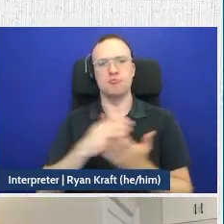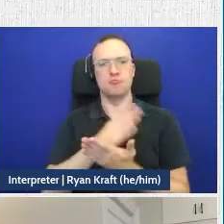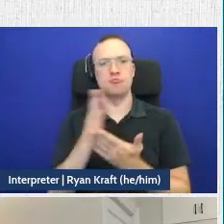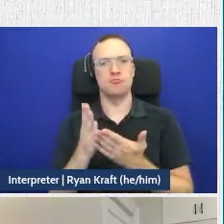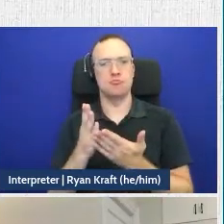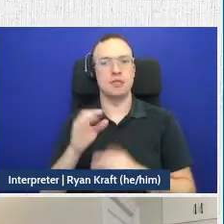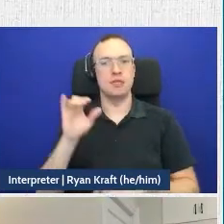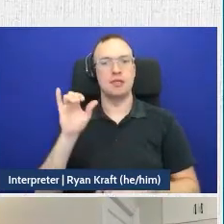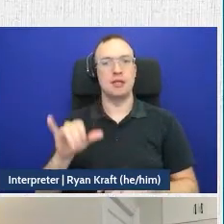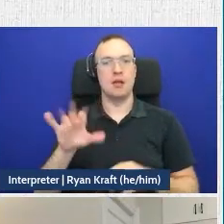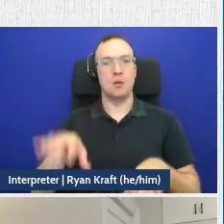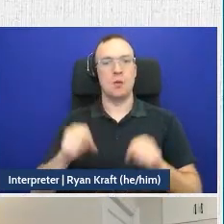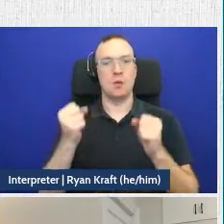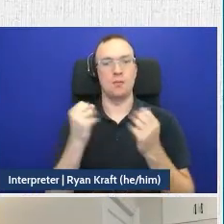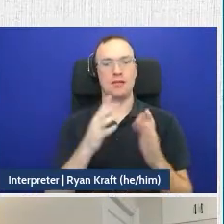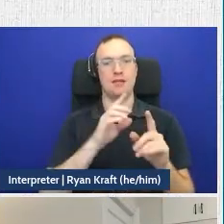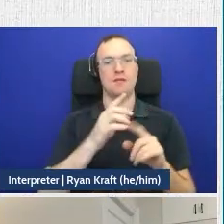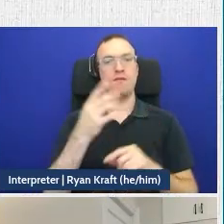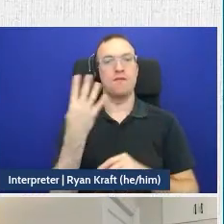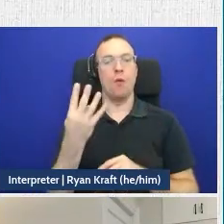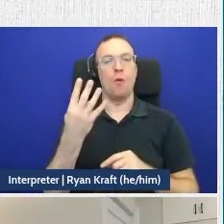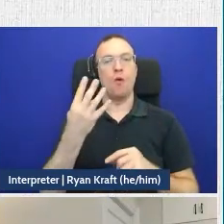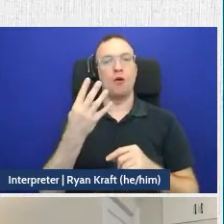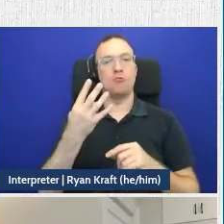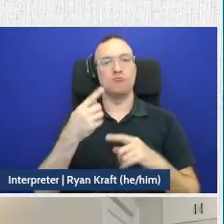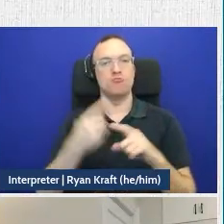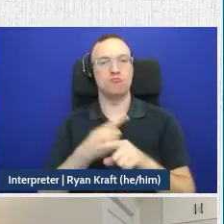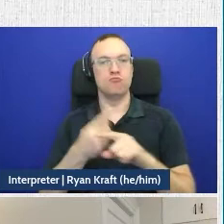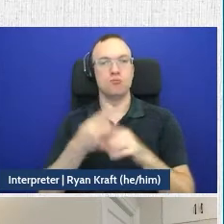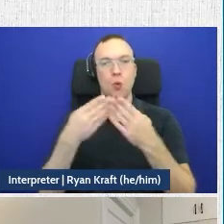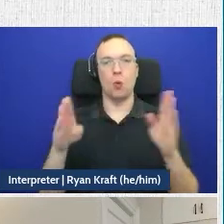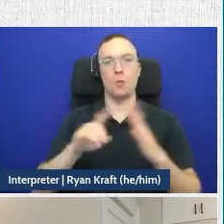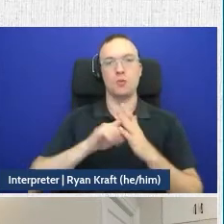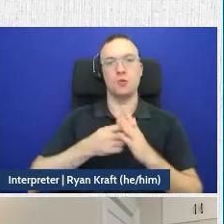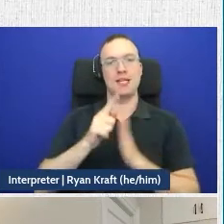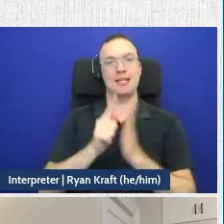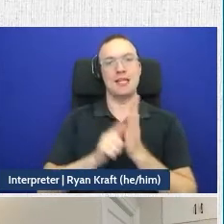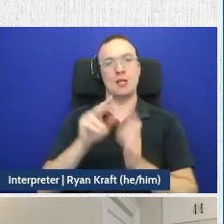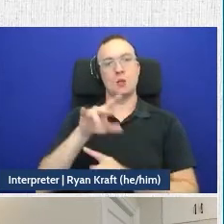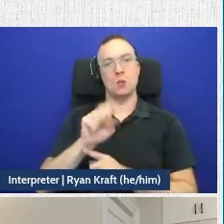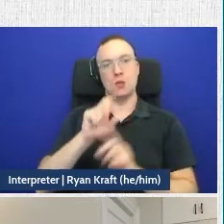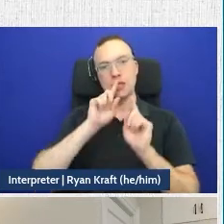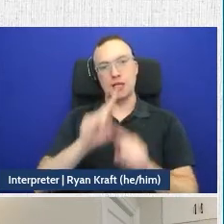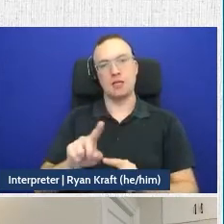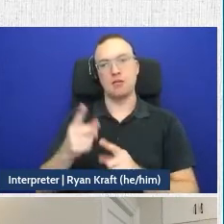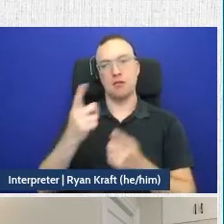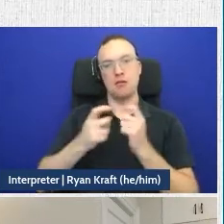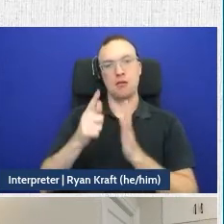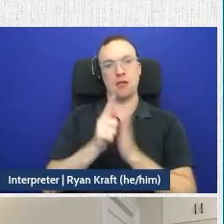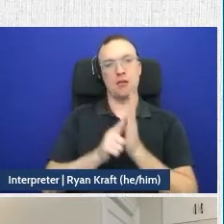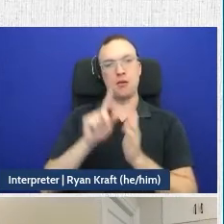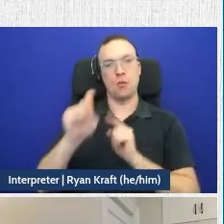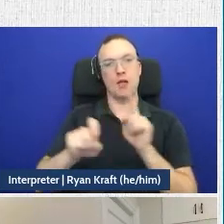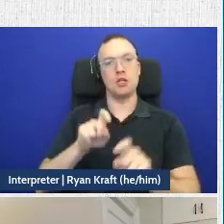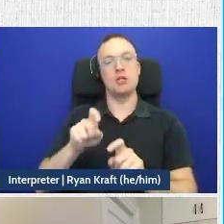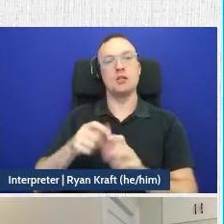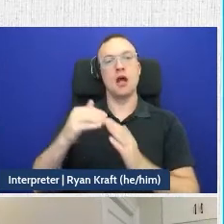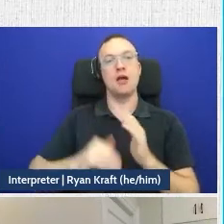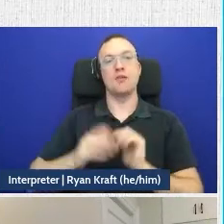MyOpenCourt hosts a series of four practical and open source legal tools that can answer your legal questions in under five minutes.